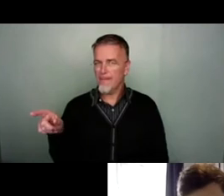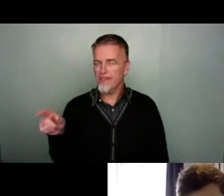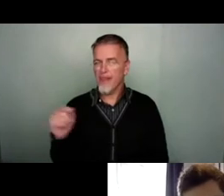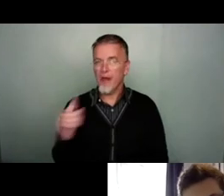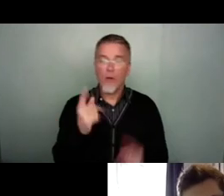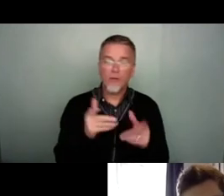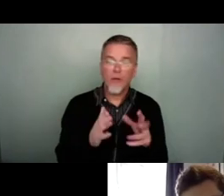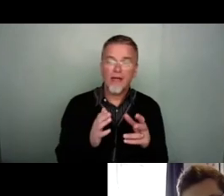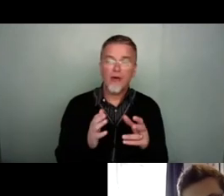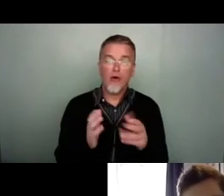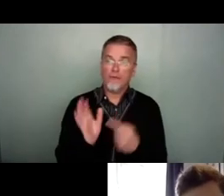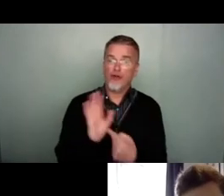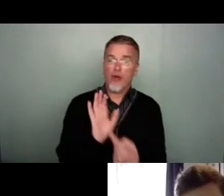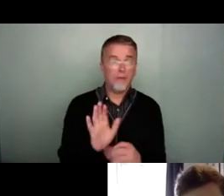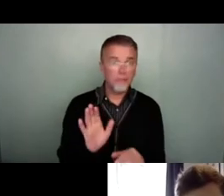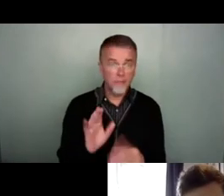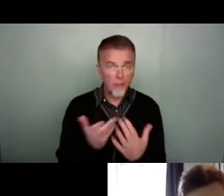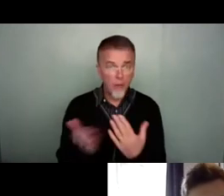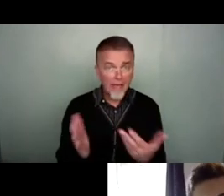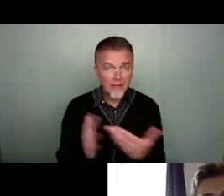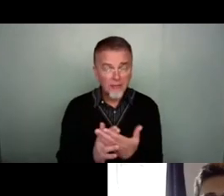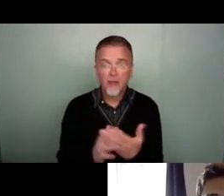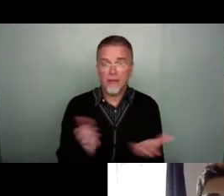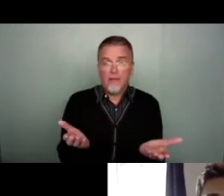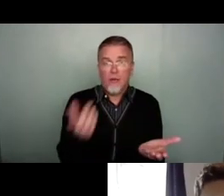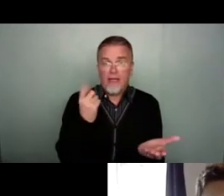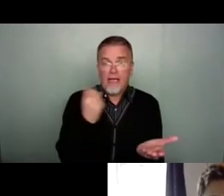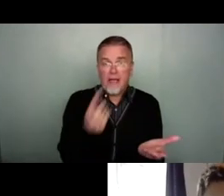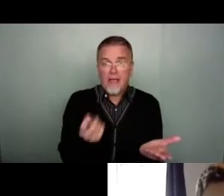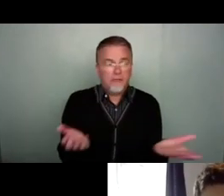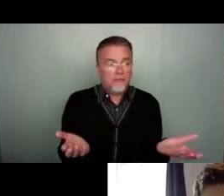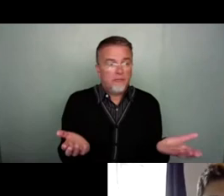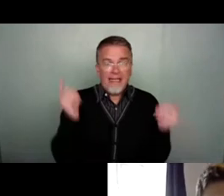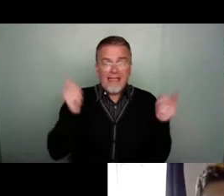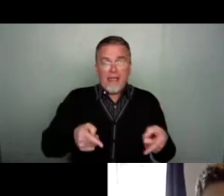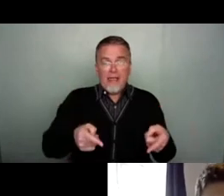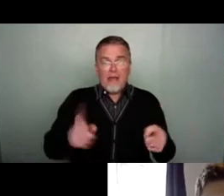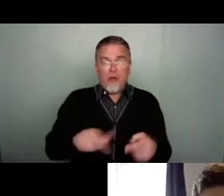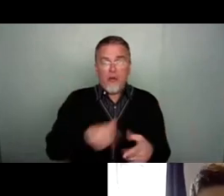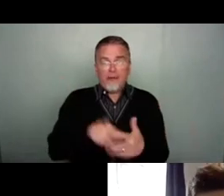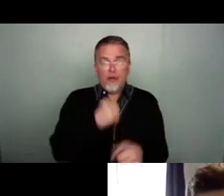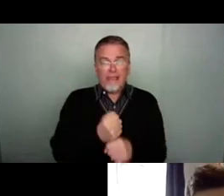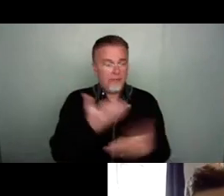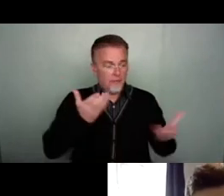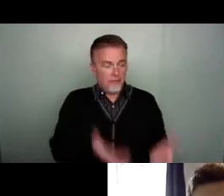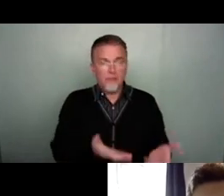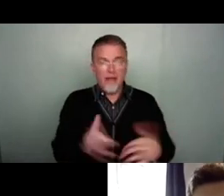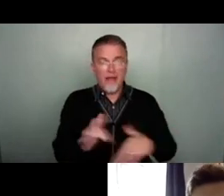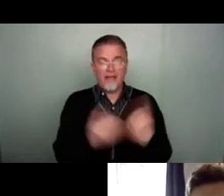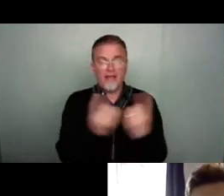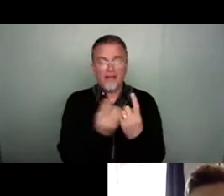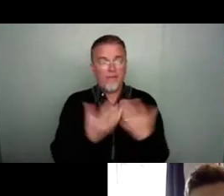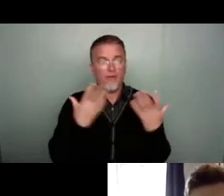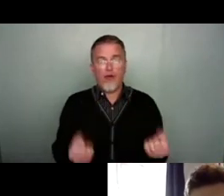show that it is more accessible is by saying, look, here's here is what we do. This is the theatre stuff that we have.